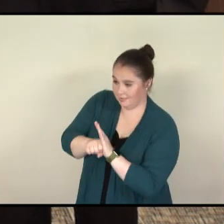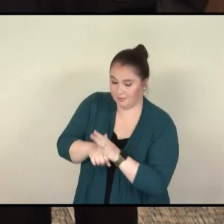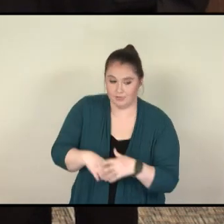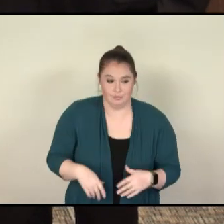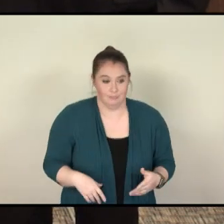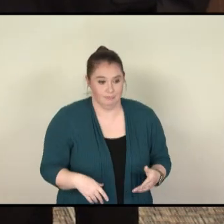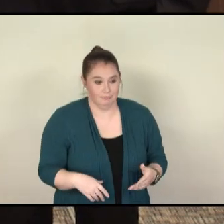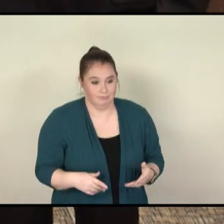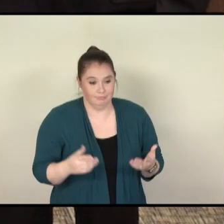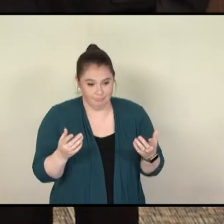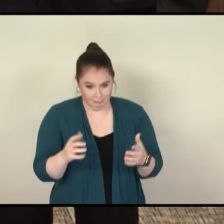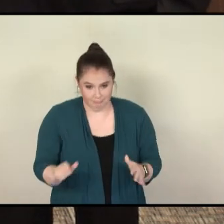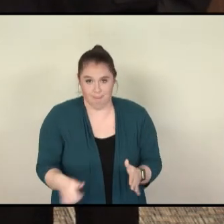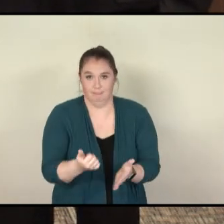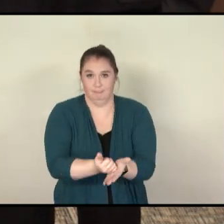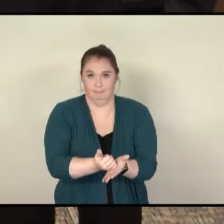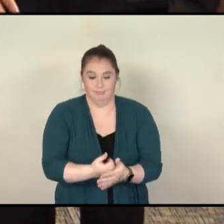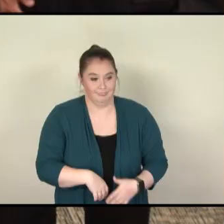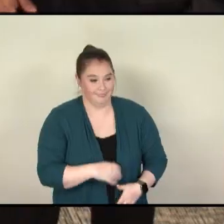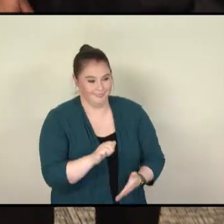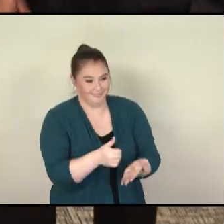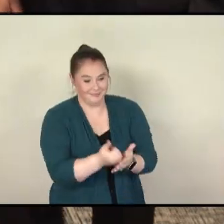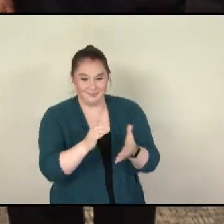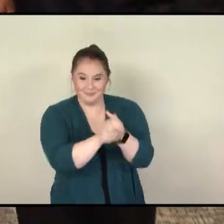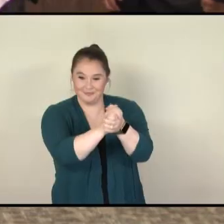so help me God thank you and congratulations